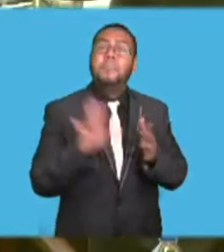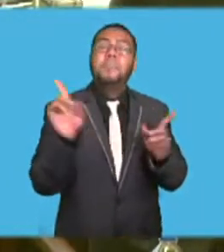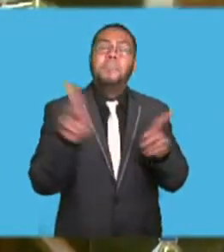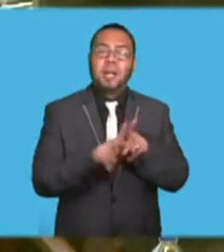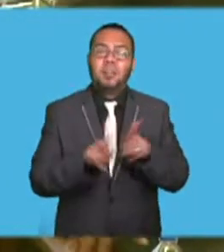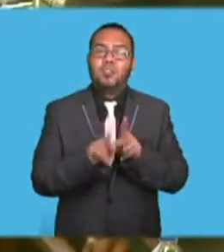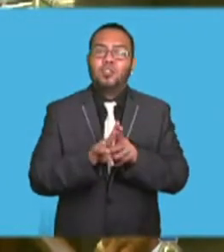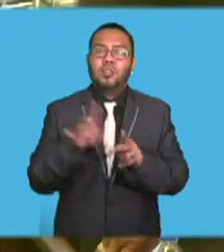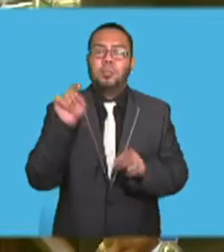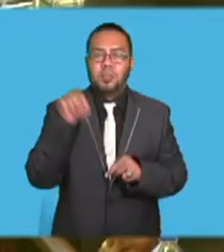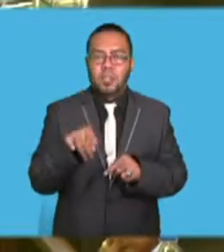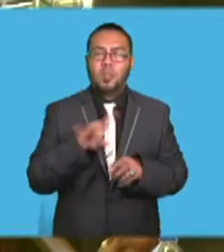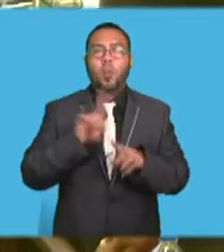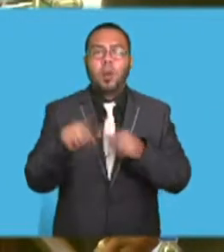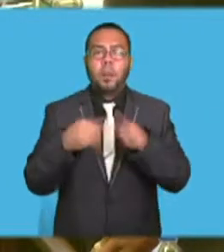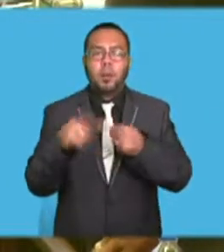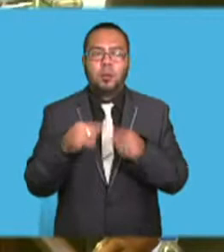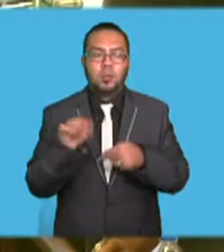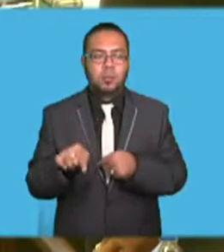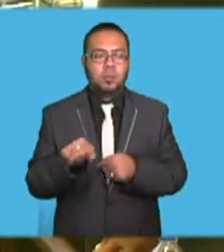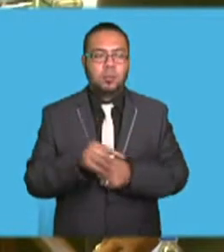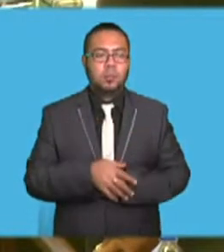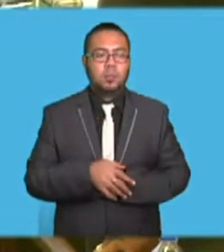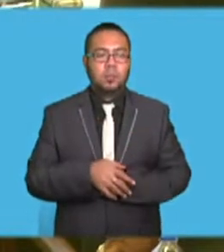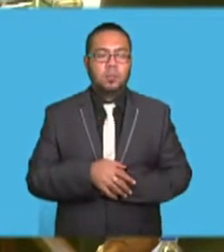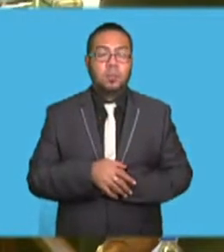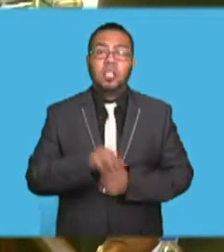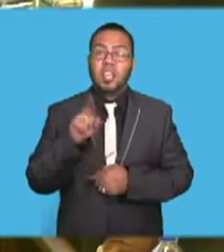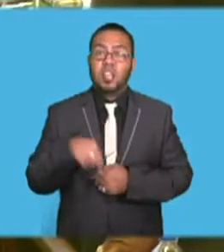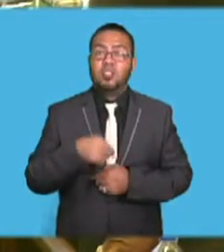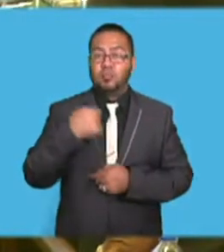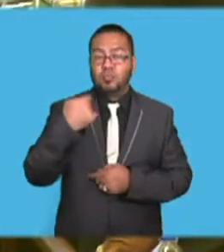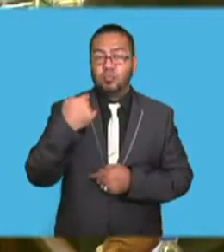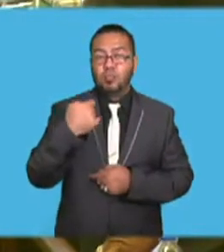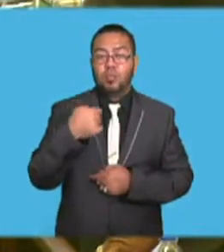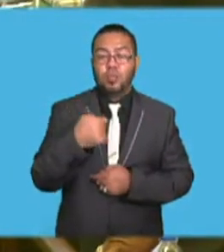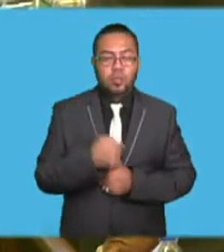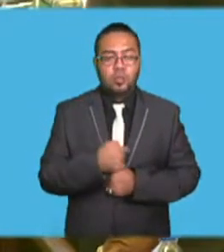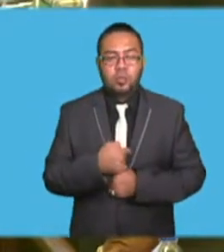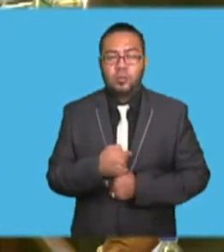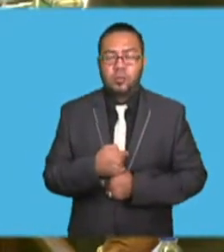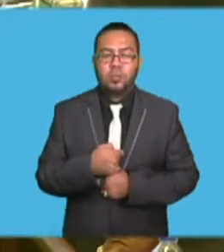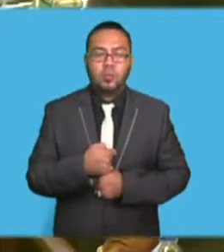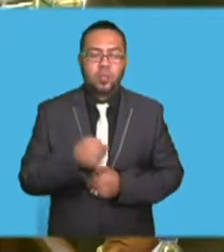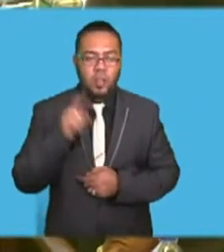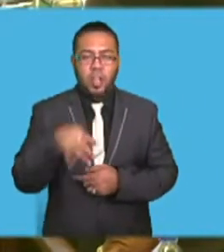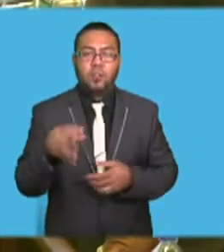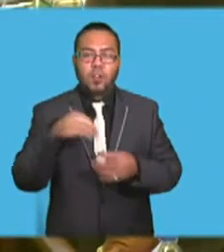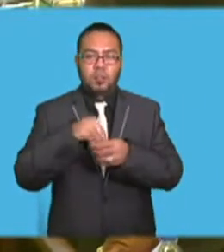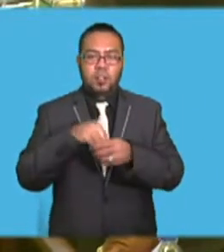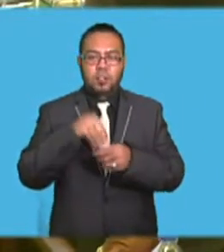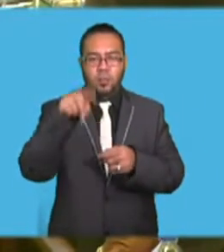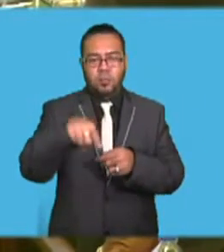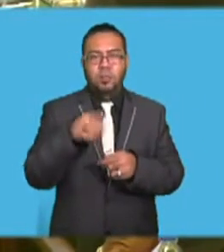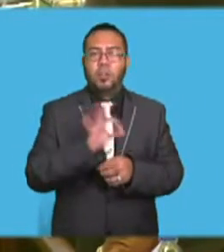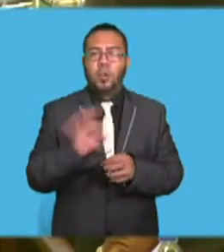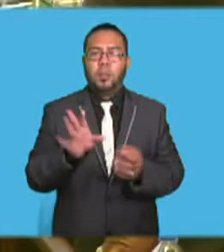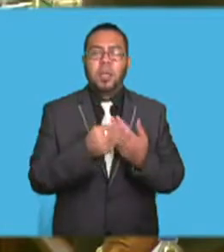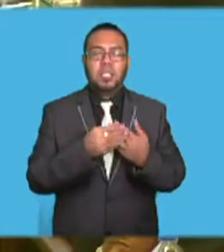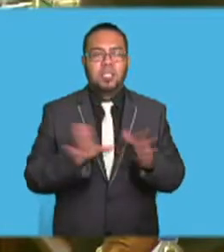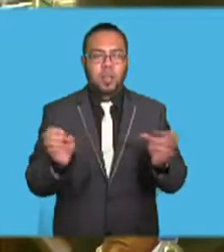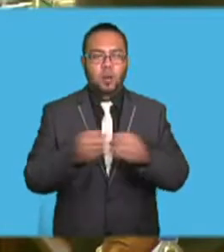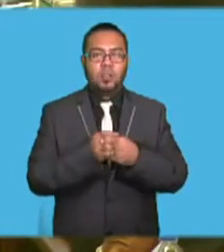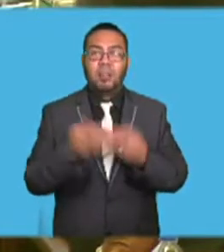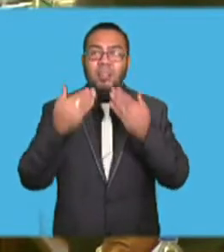and, of course, the Honorable Dulac Berrata in Germany, the involvement of the non-party stakeholders. Thank you, Madame